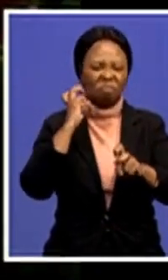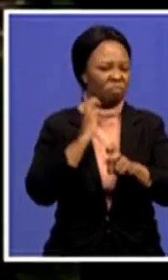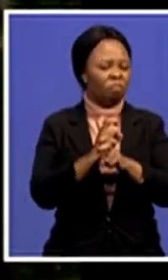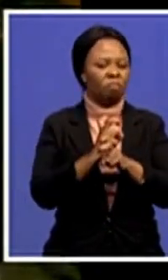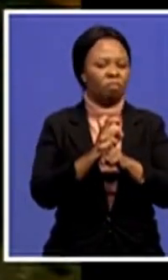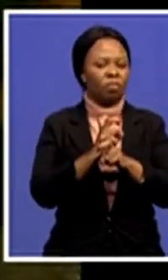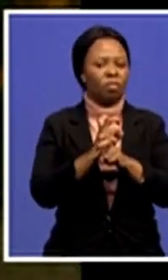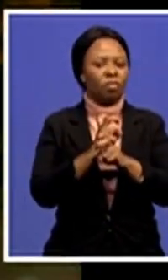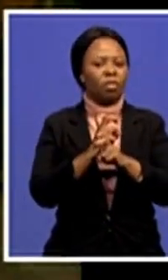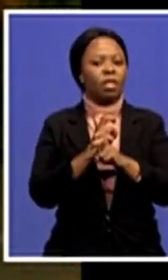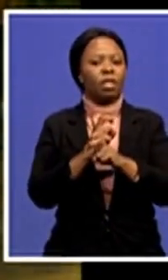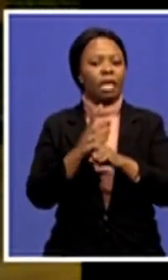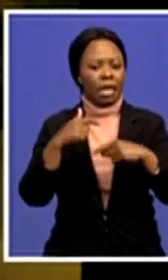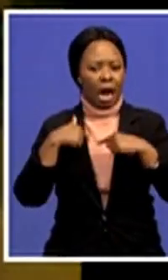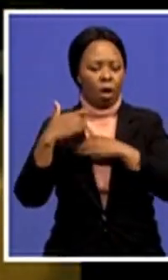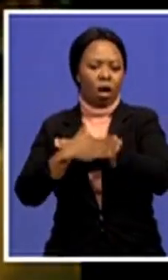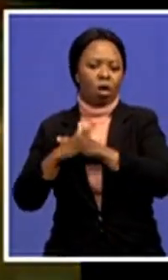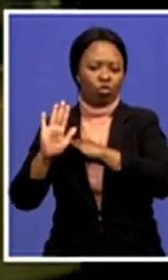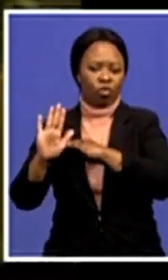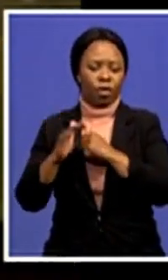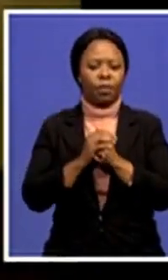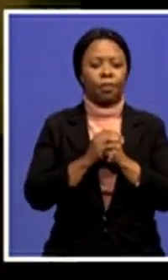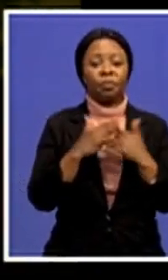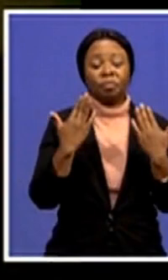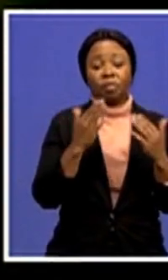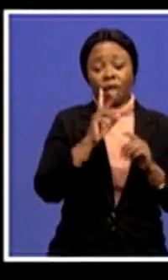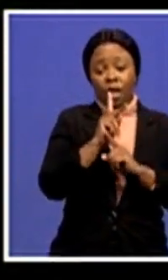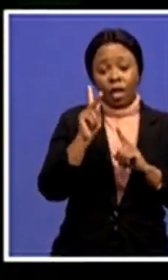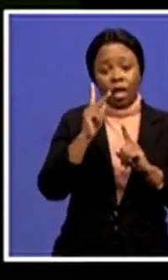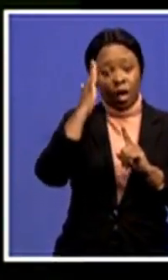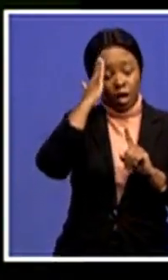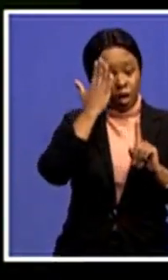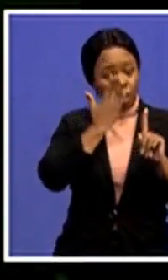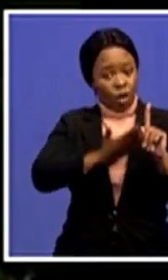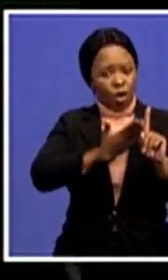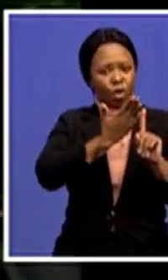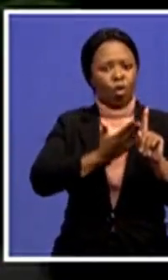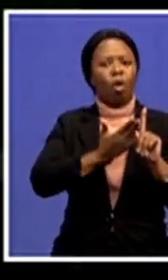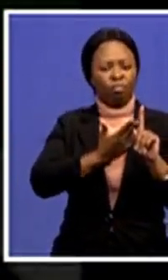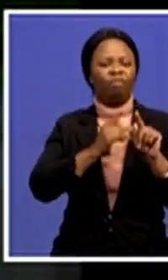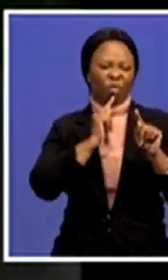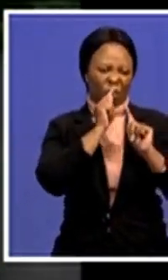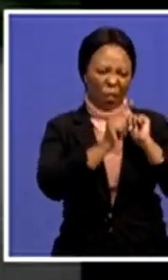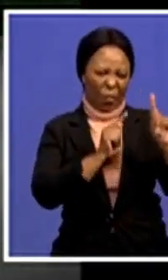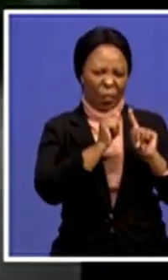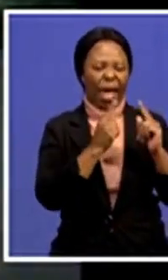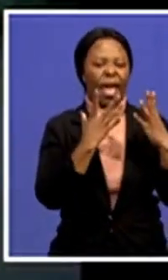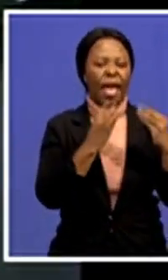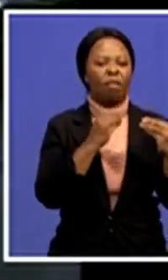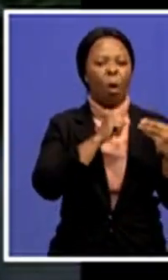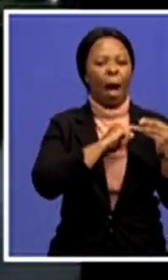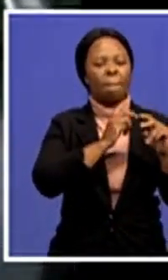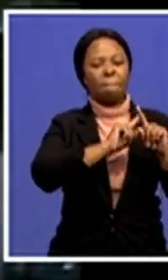K.K.S.C. was known, has hurt his fair share of critics. called for multi-party elections in 1991,